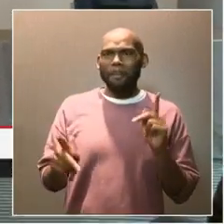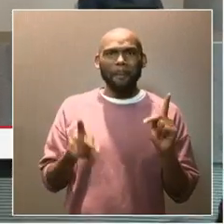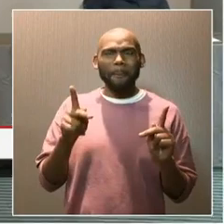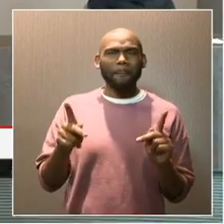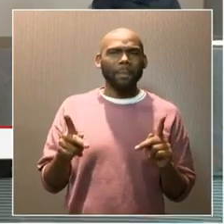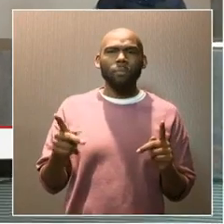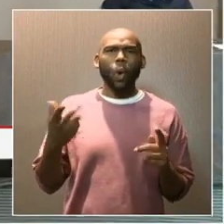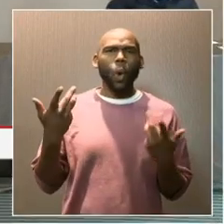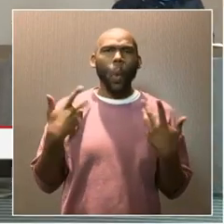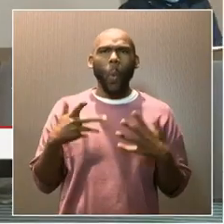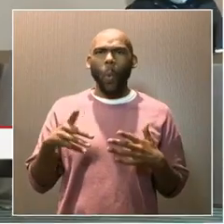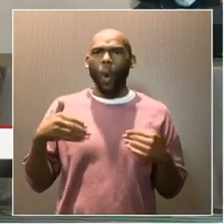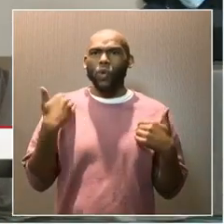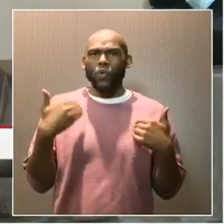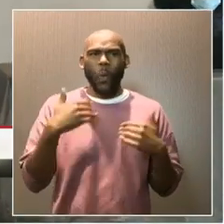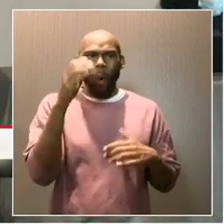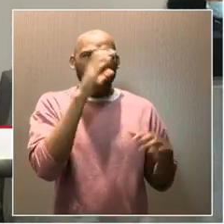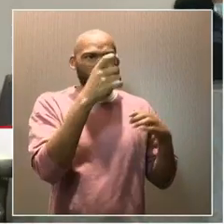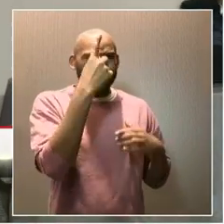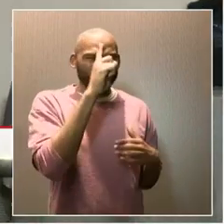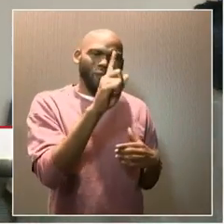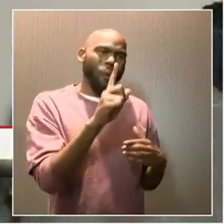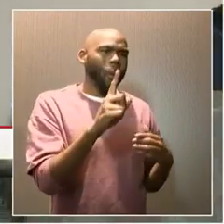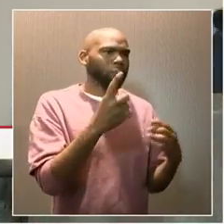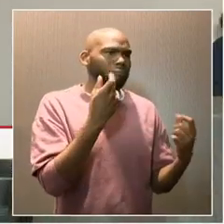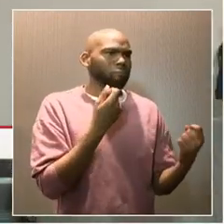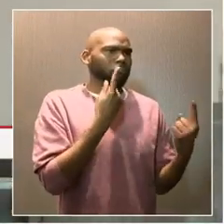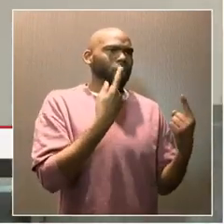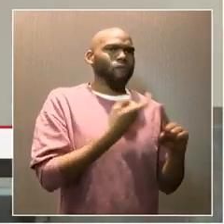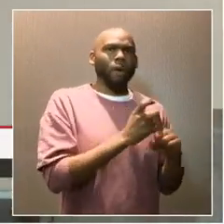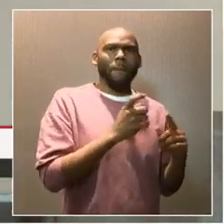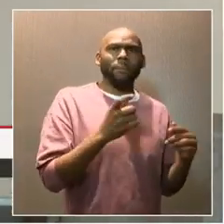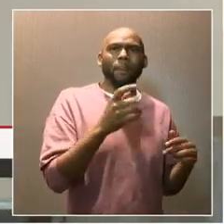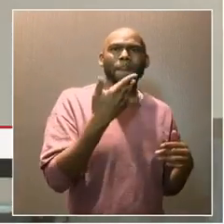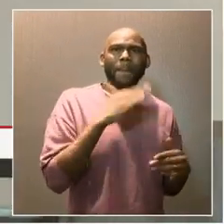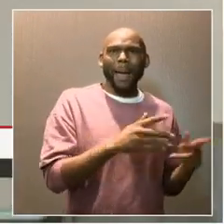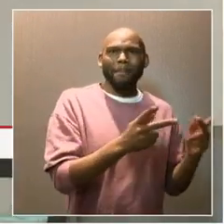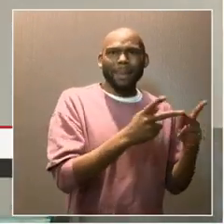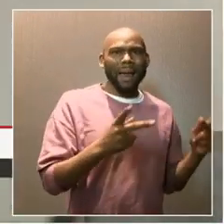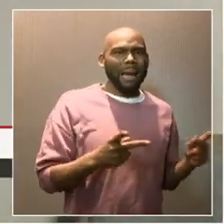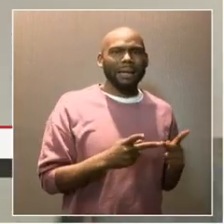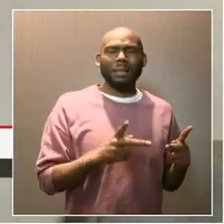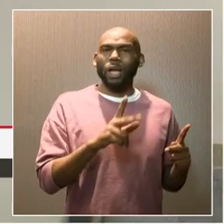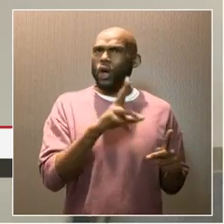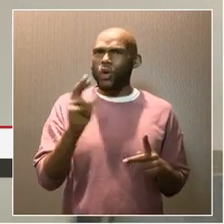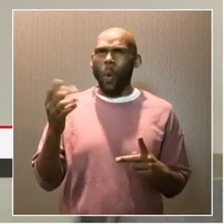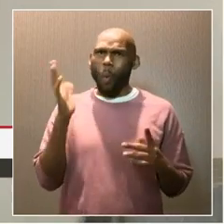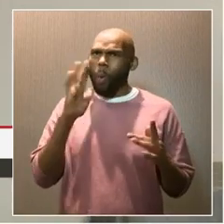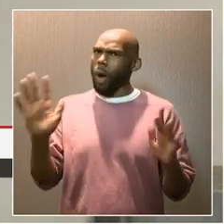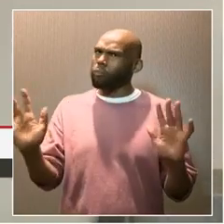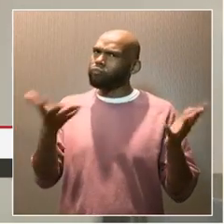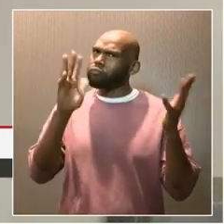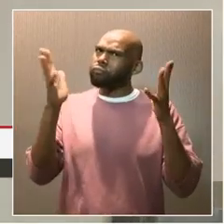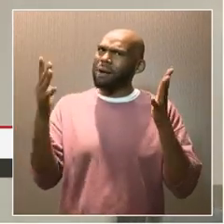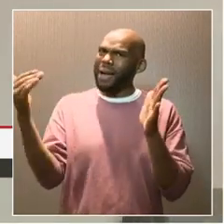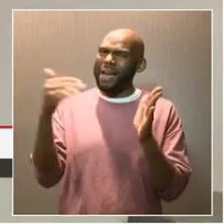negative places. So, Lourdes, we're going to do that again as if Beyonce just walked off this stage.